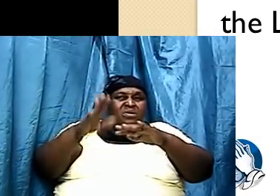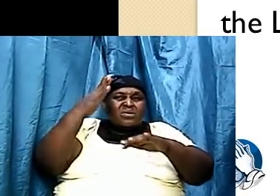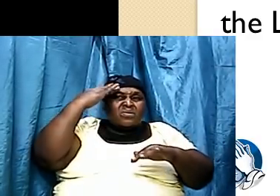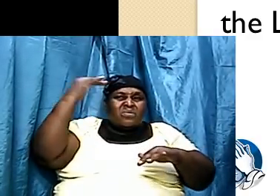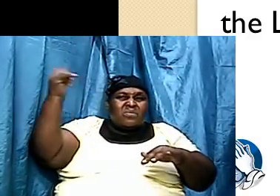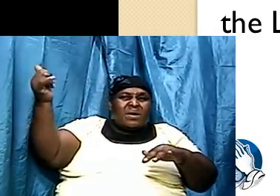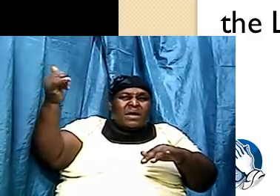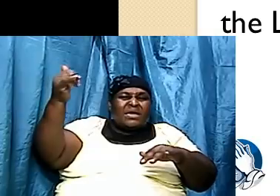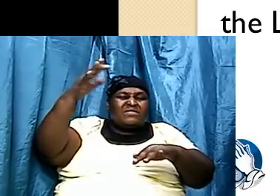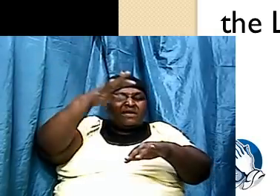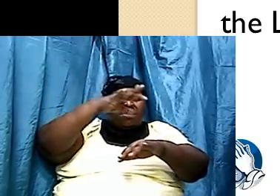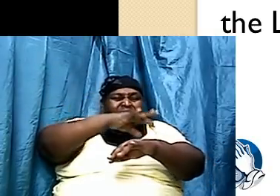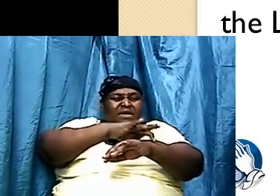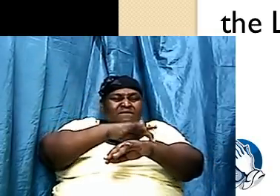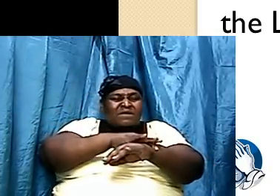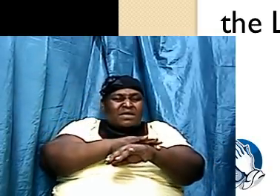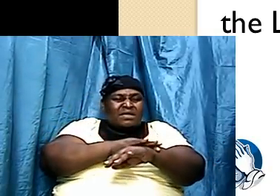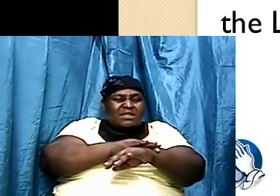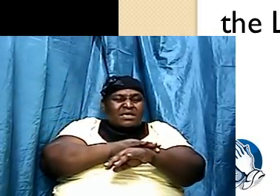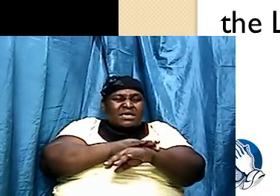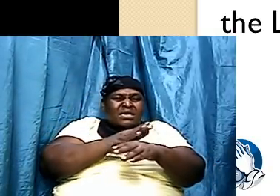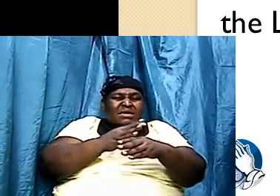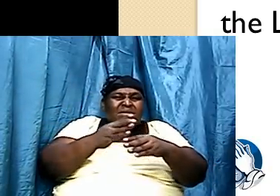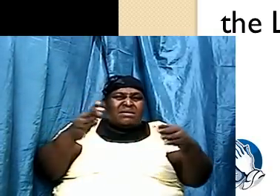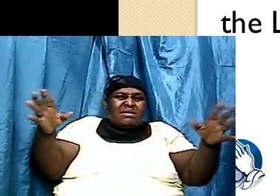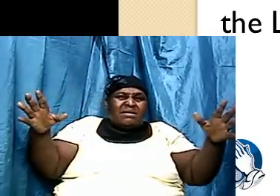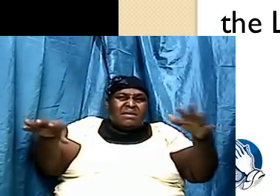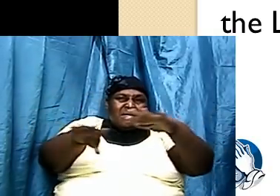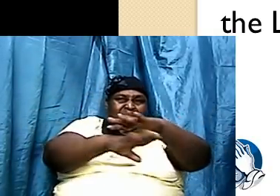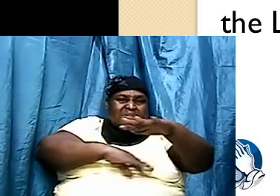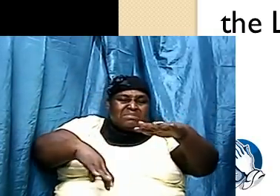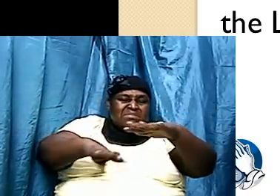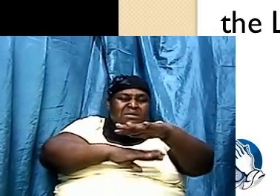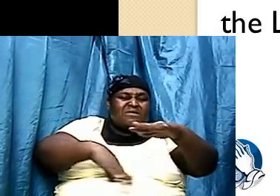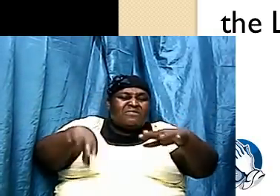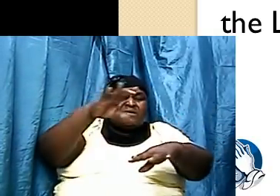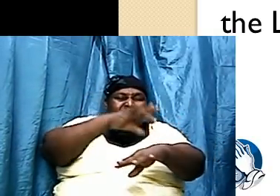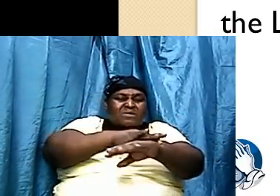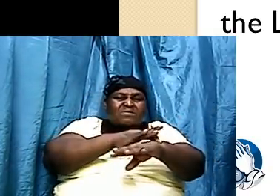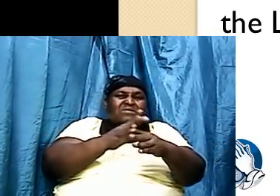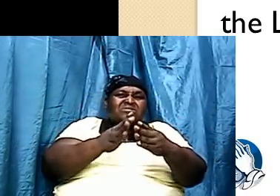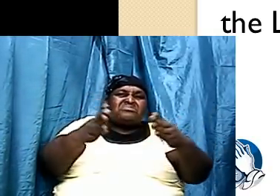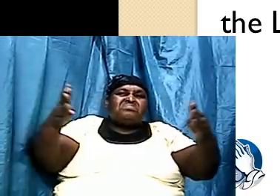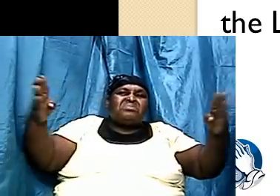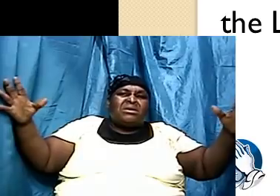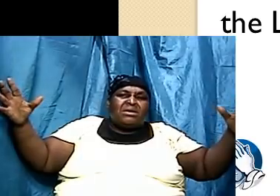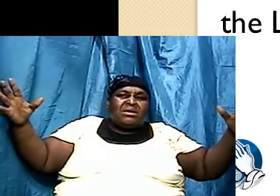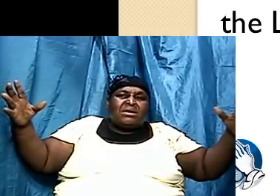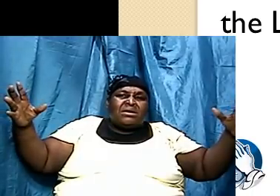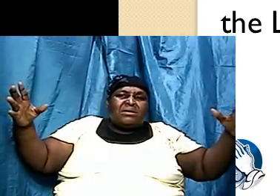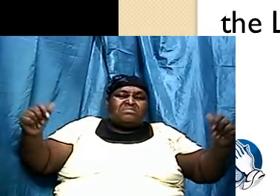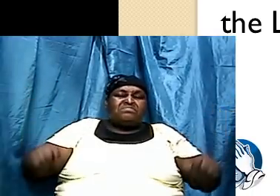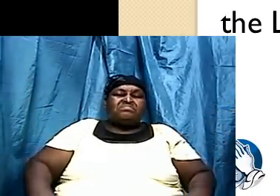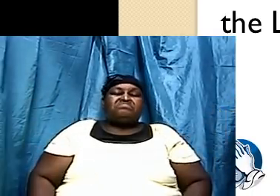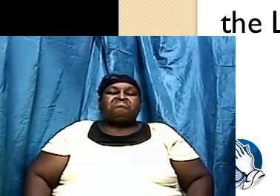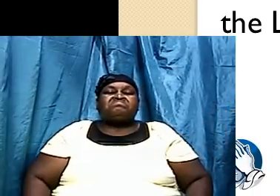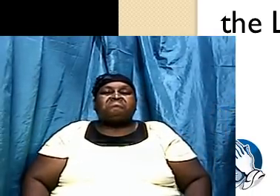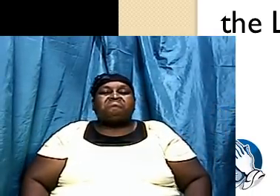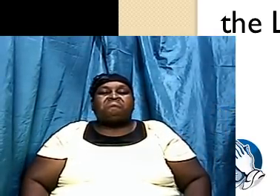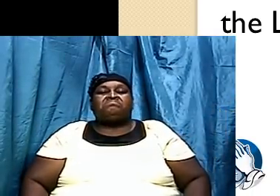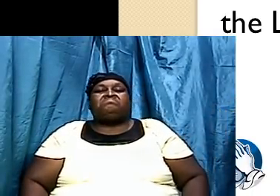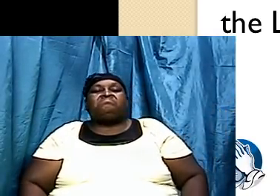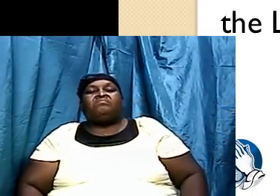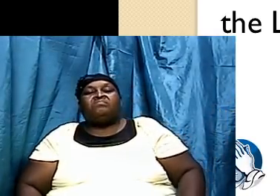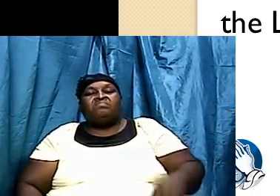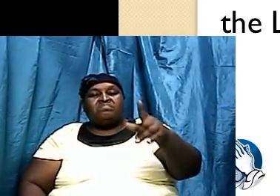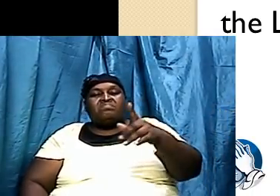heavens is massive, equally beneath the earth is massive. That's what he's saying. watch a movie the other way to go